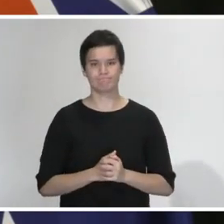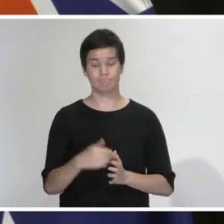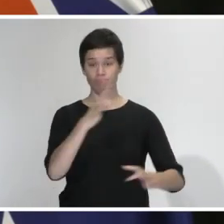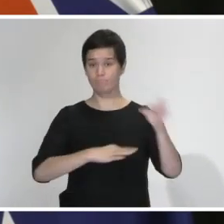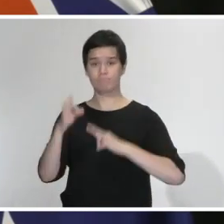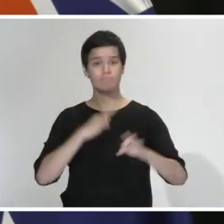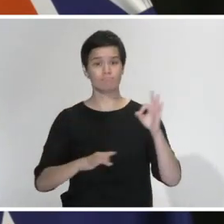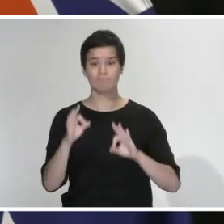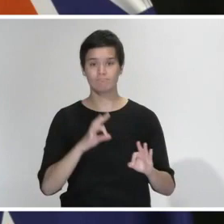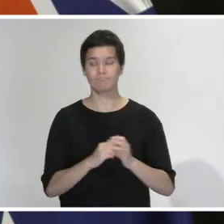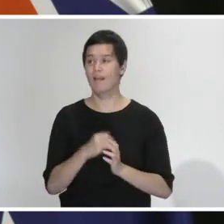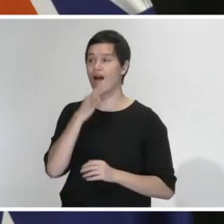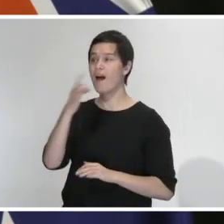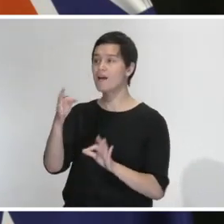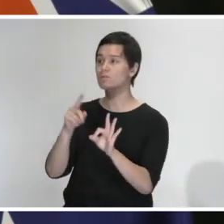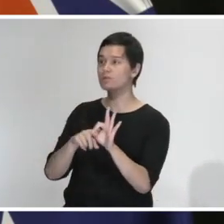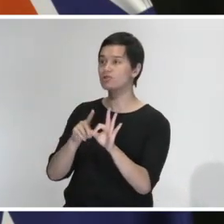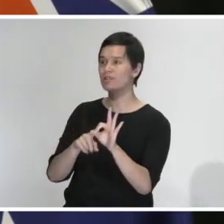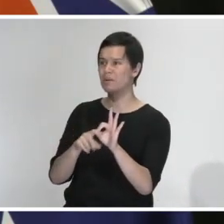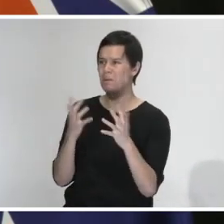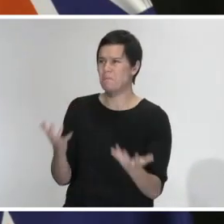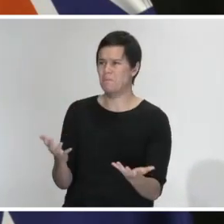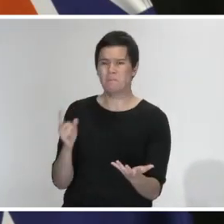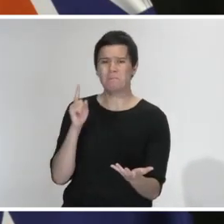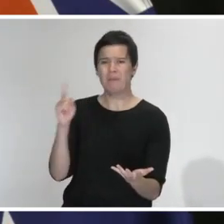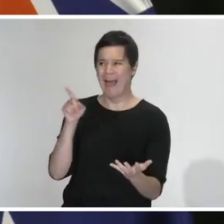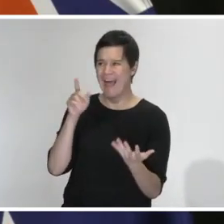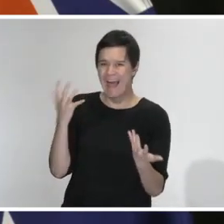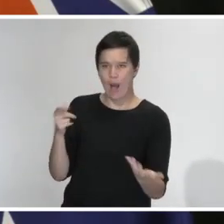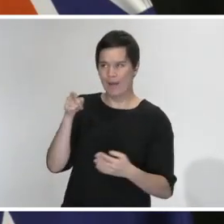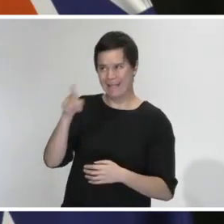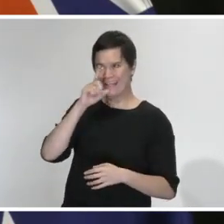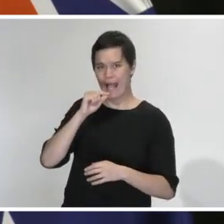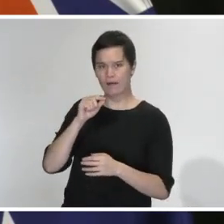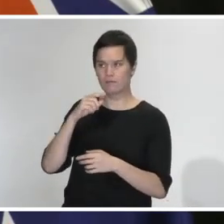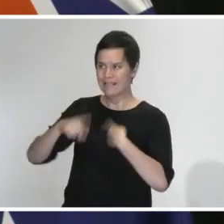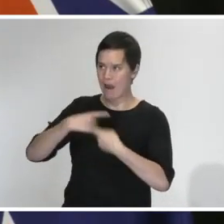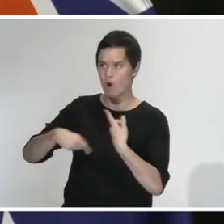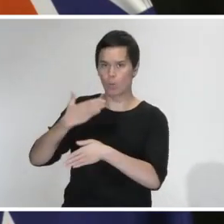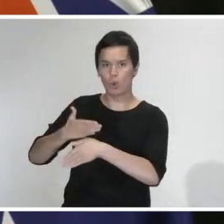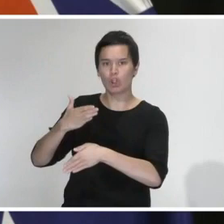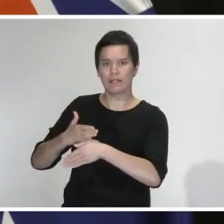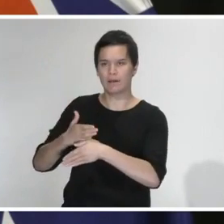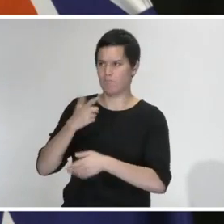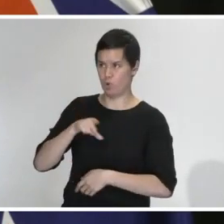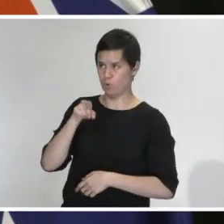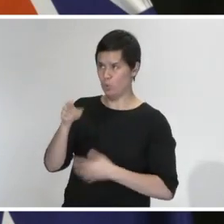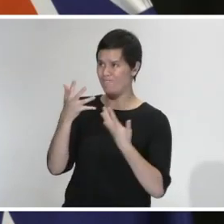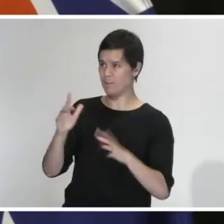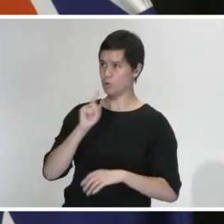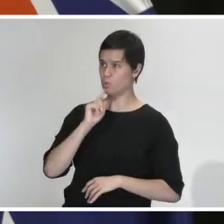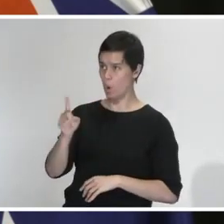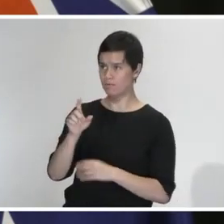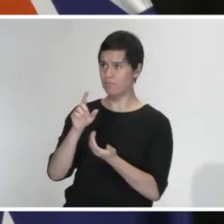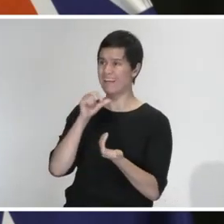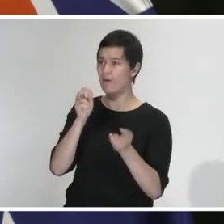How does he keep operating though when he's got this thing hanging over his head when you've said in a different circumstance I'd sack you? Yeah. By acknowledging that